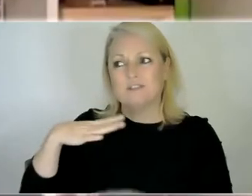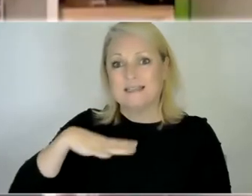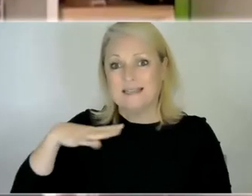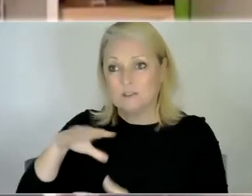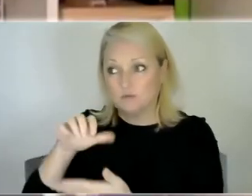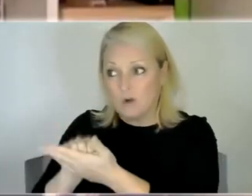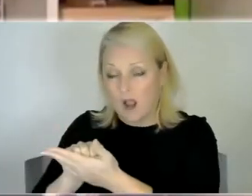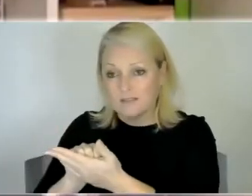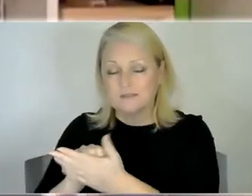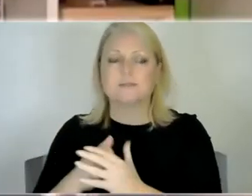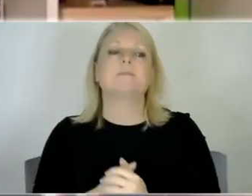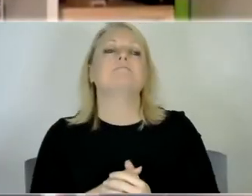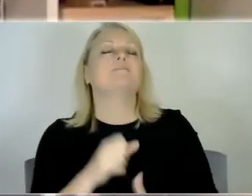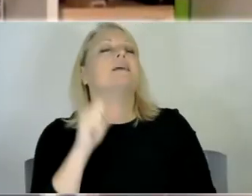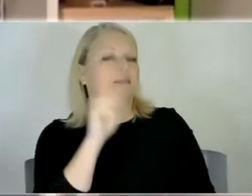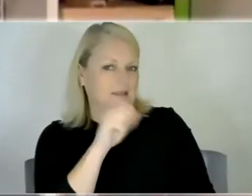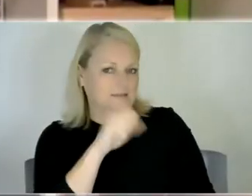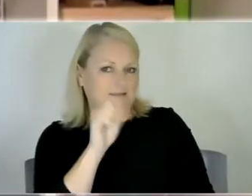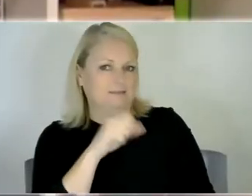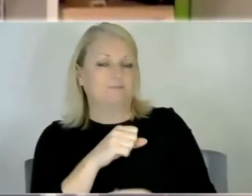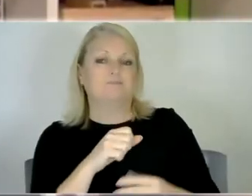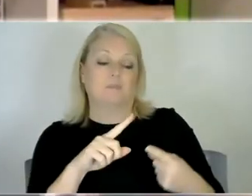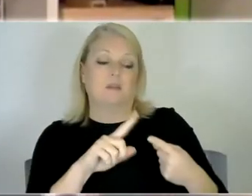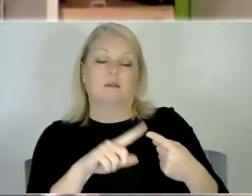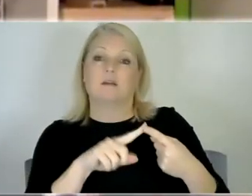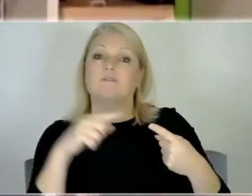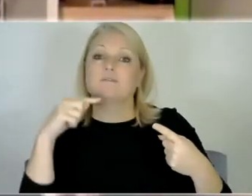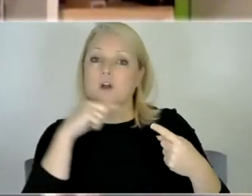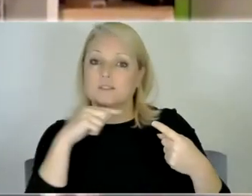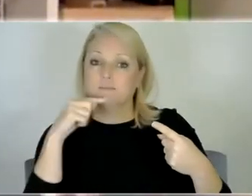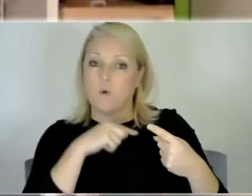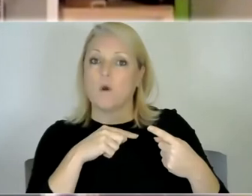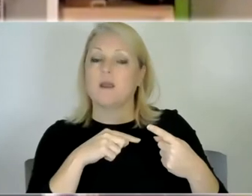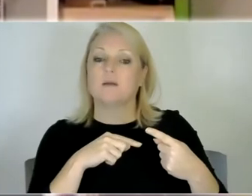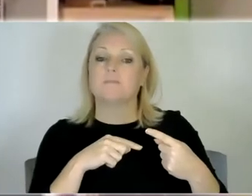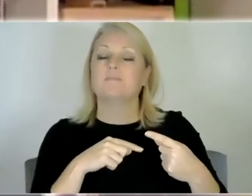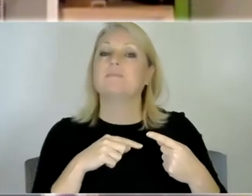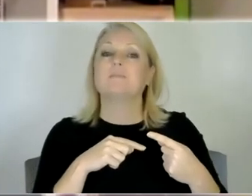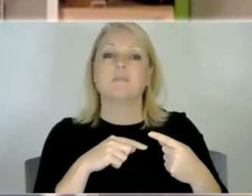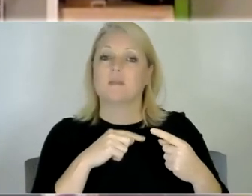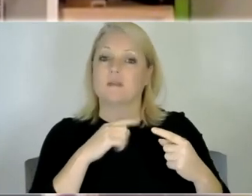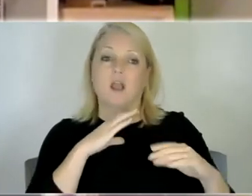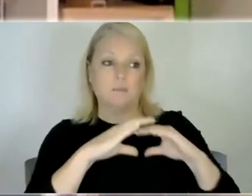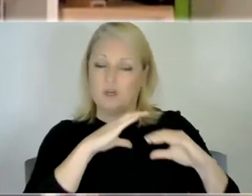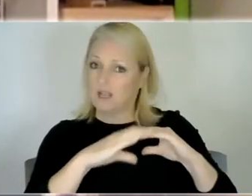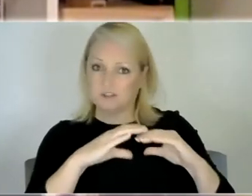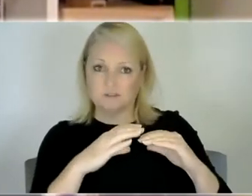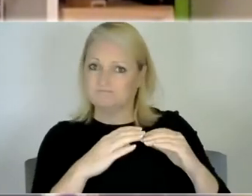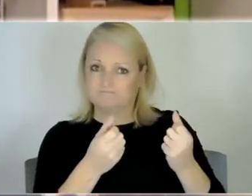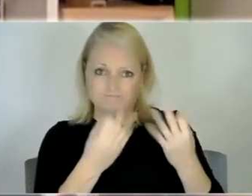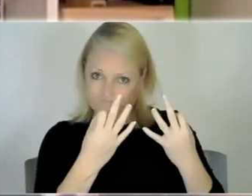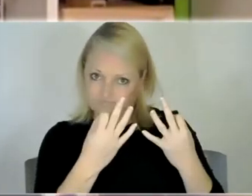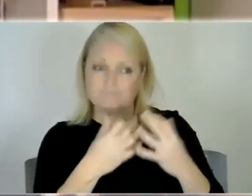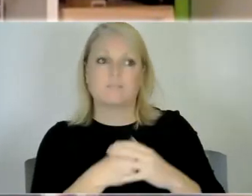yeah so so jude um so jude is non-verbal uh he's